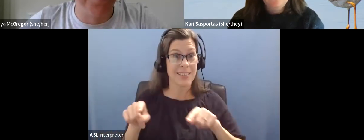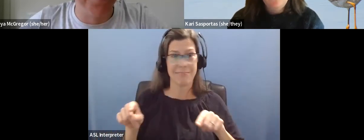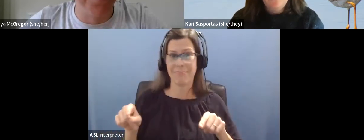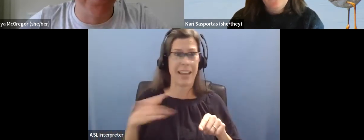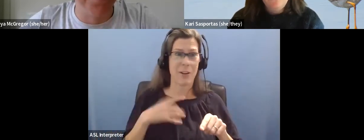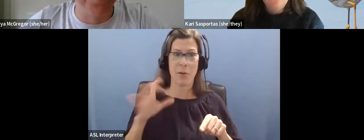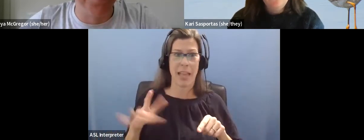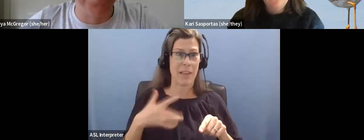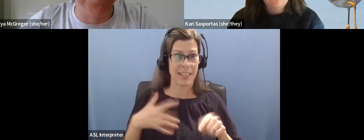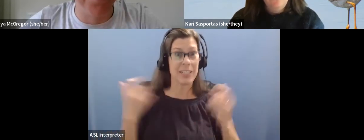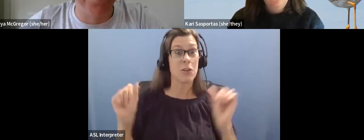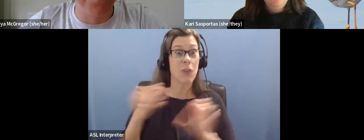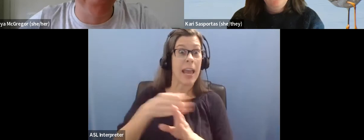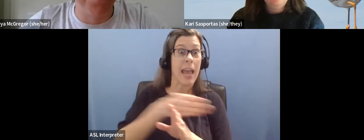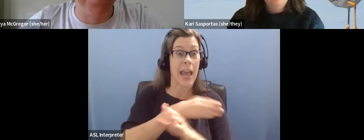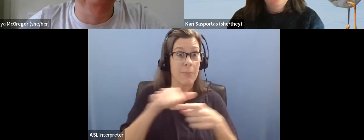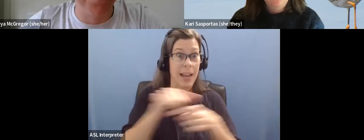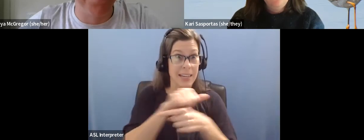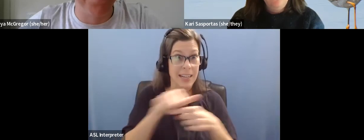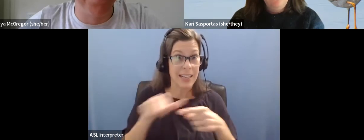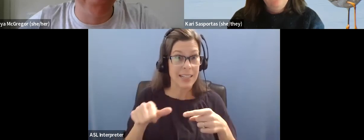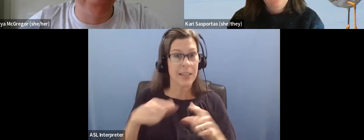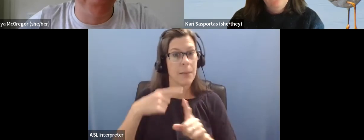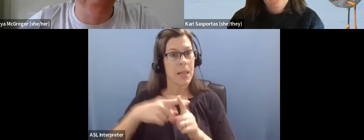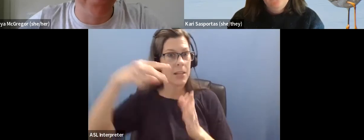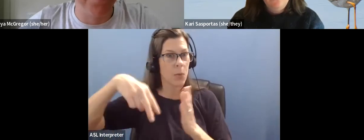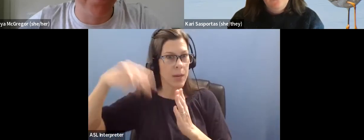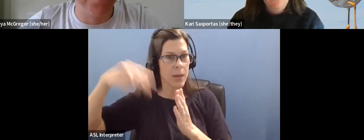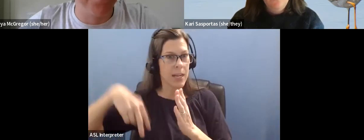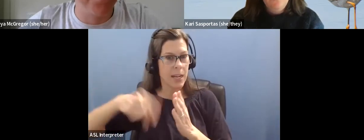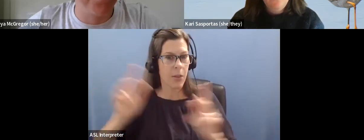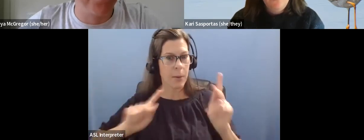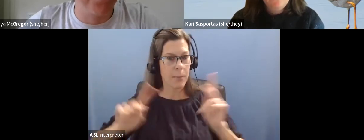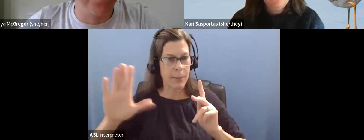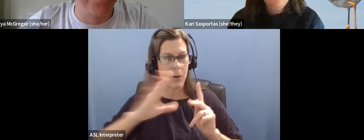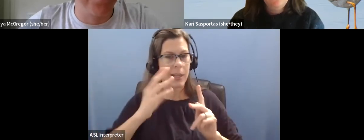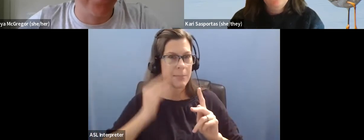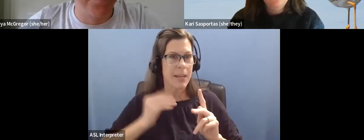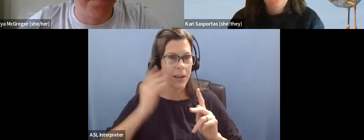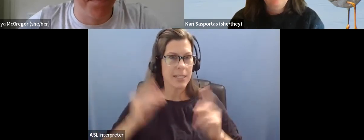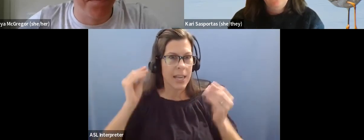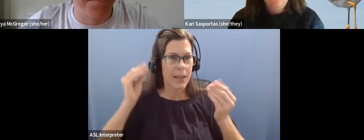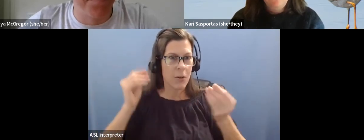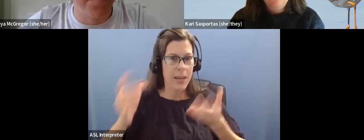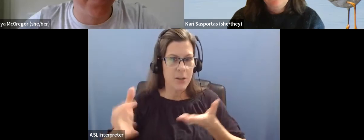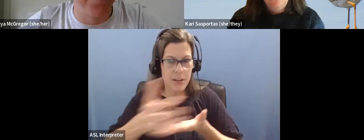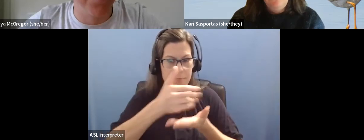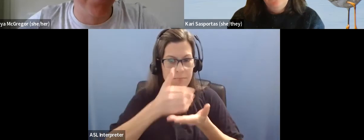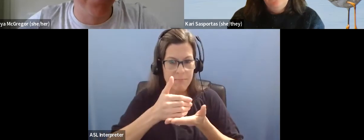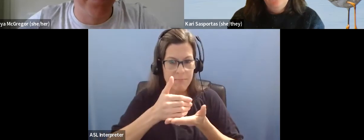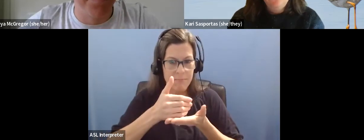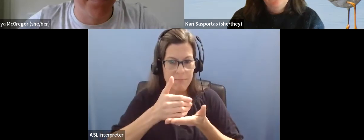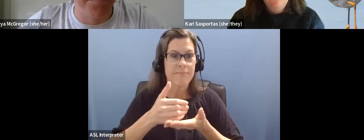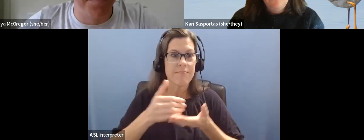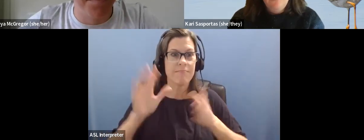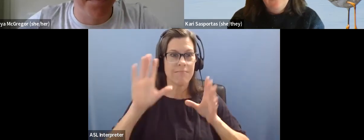people's experiences or gathering information. I know, um, with, with autism comes a lot of anxiety and